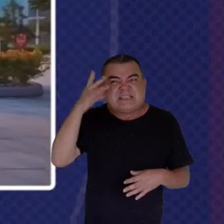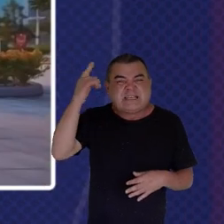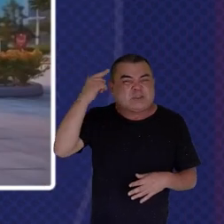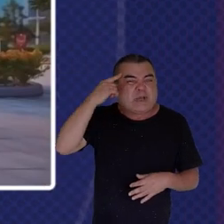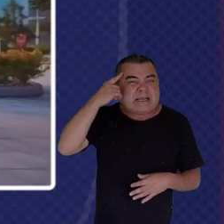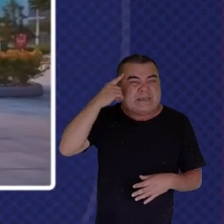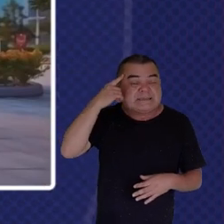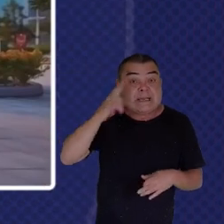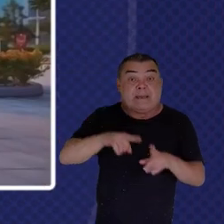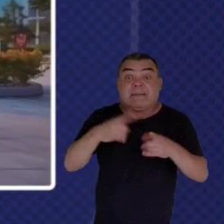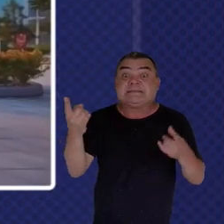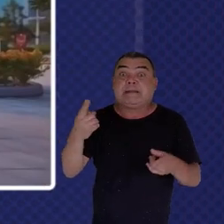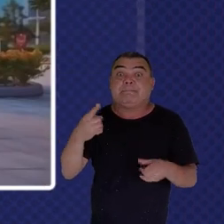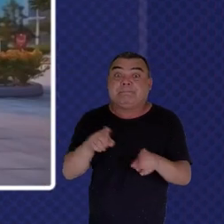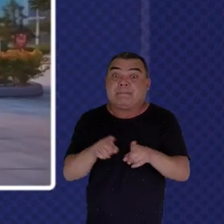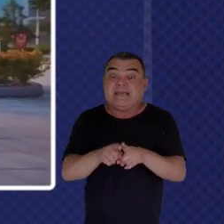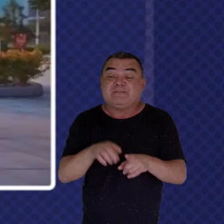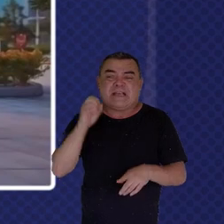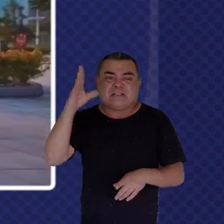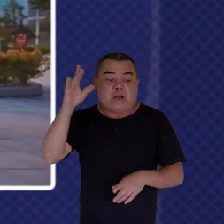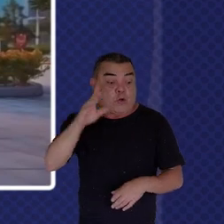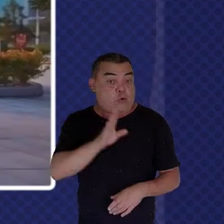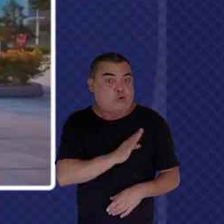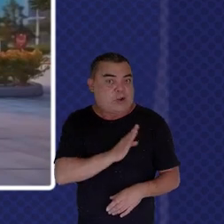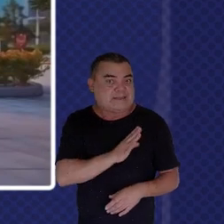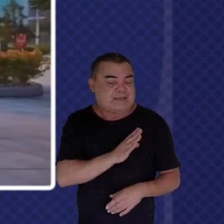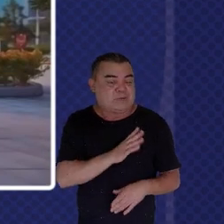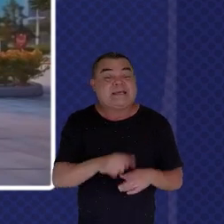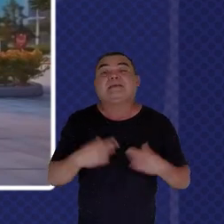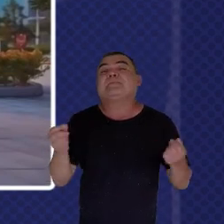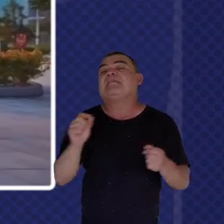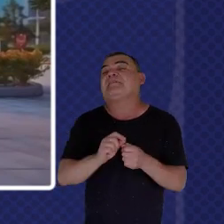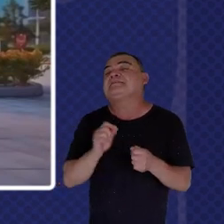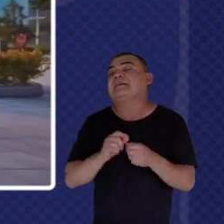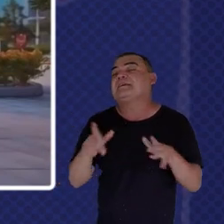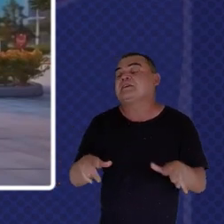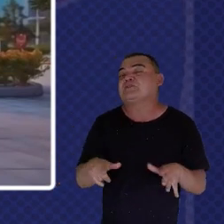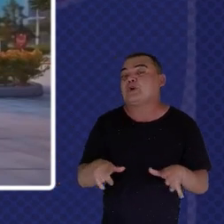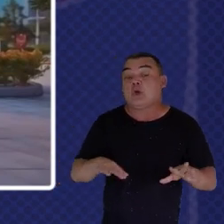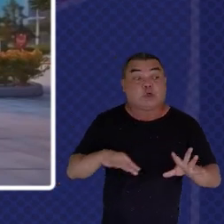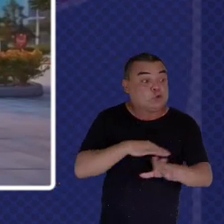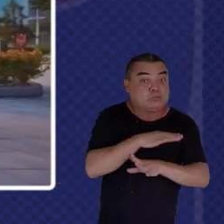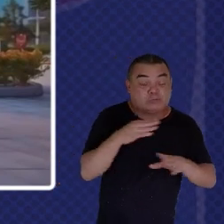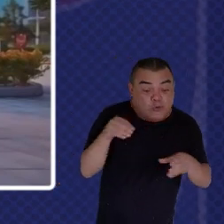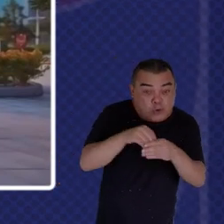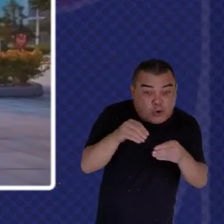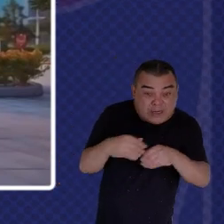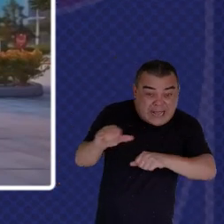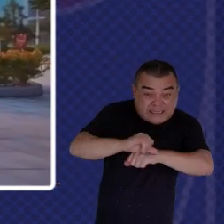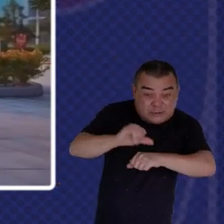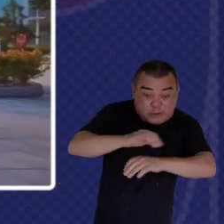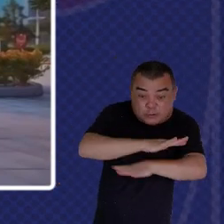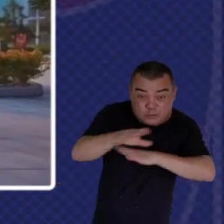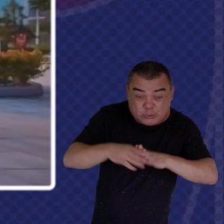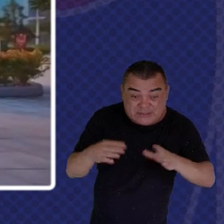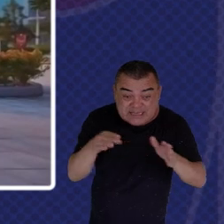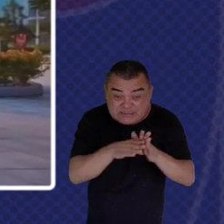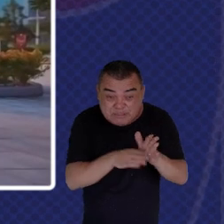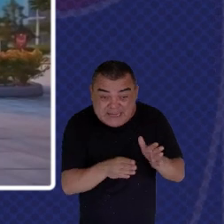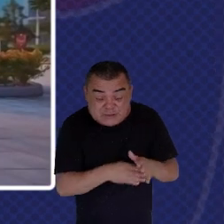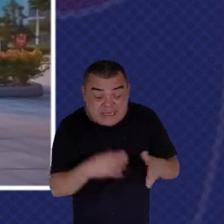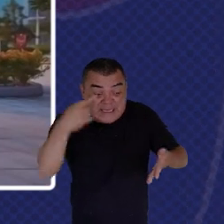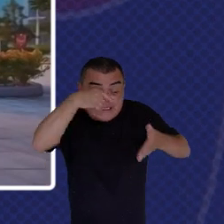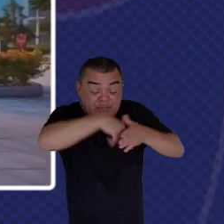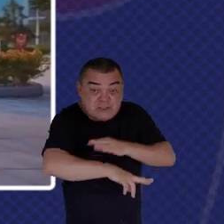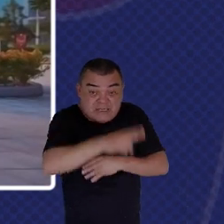And we find That to do that To engage the head The heart And the hand We need to Immerse people In experiences That allow